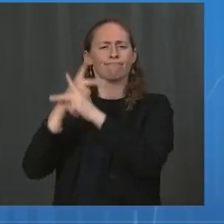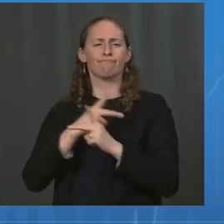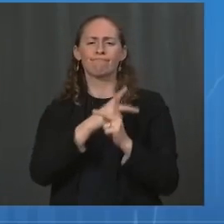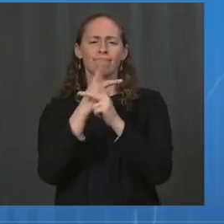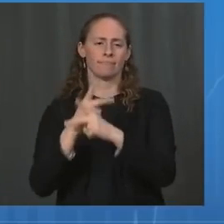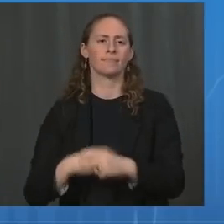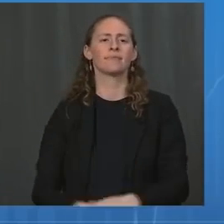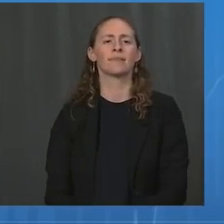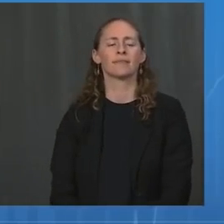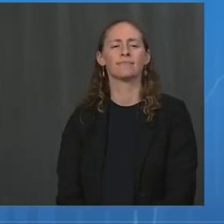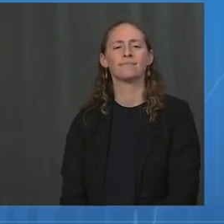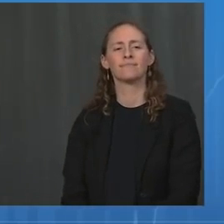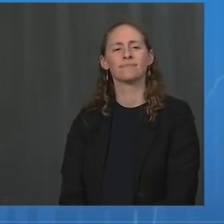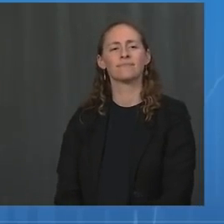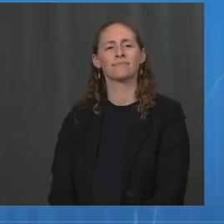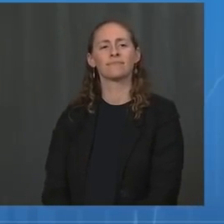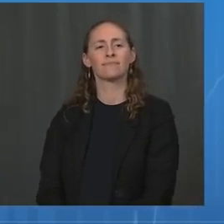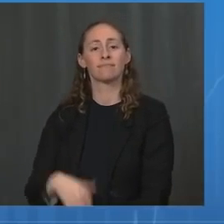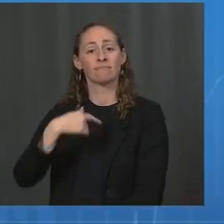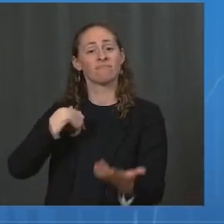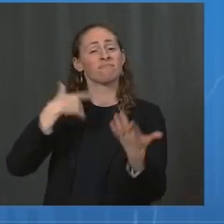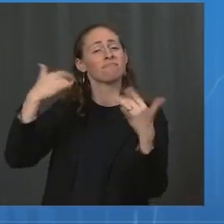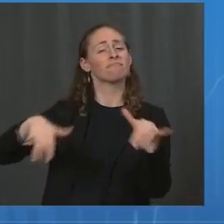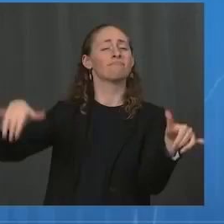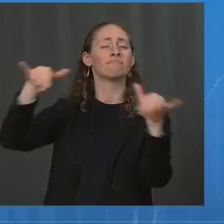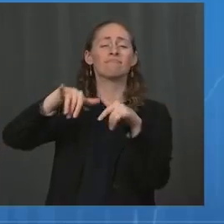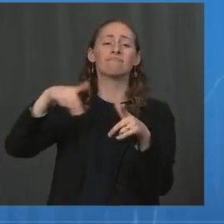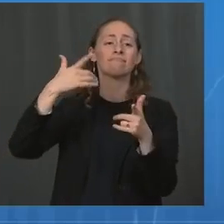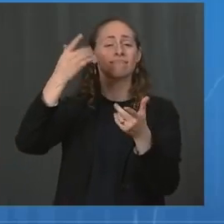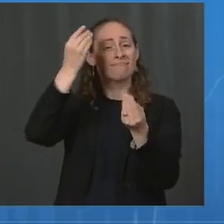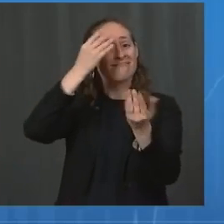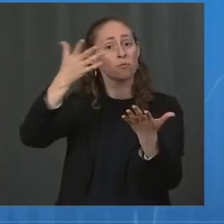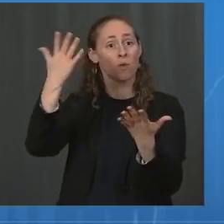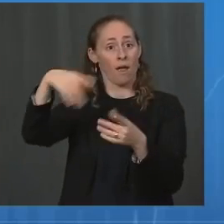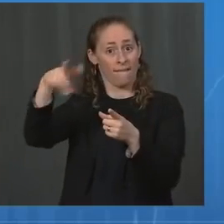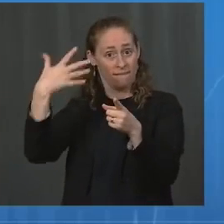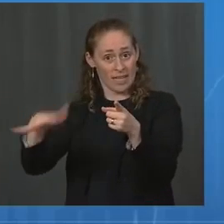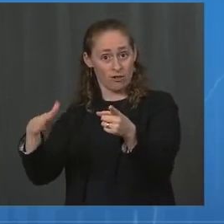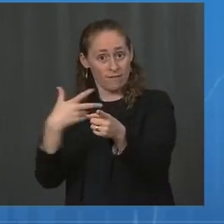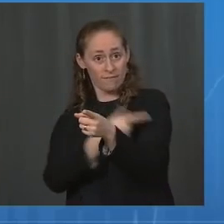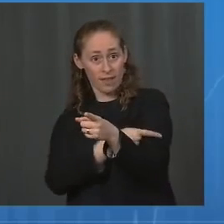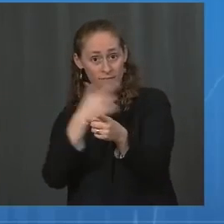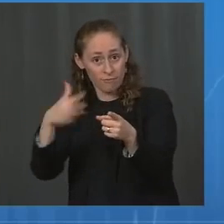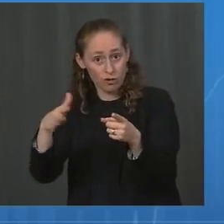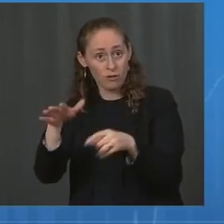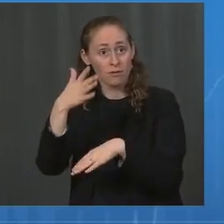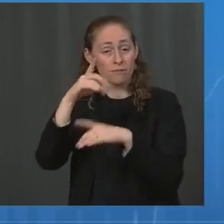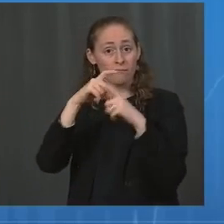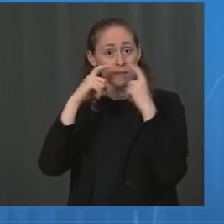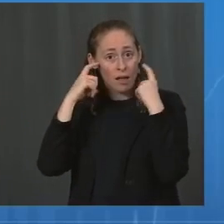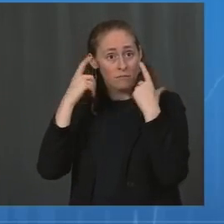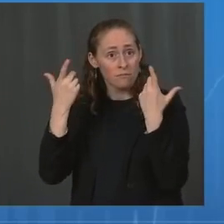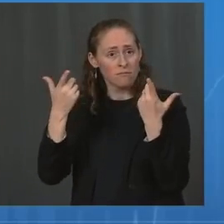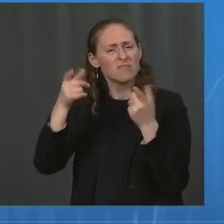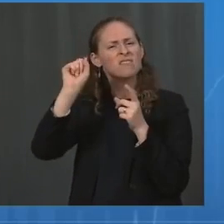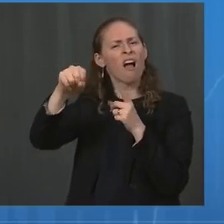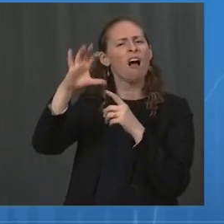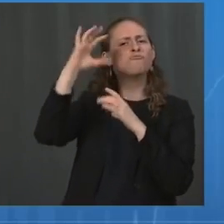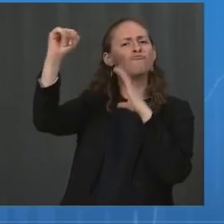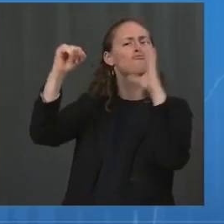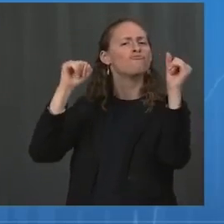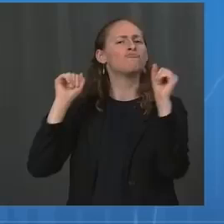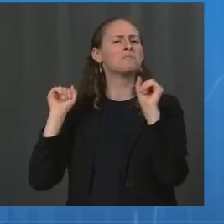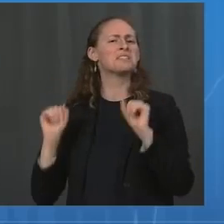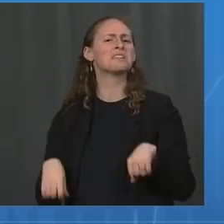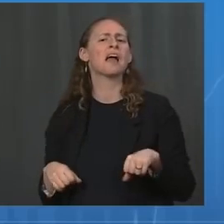fully vaccinated and who are wearing masks can travel. Although given where we are with